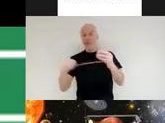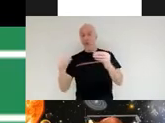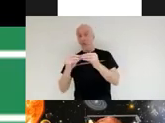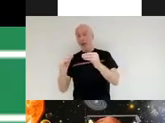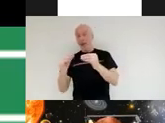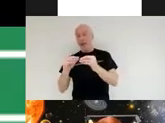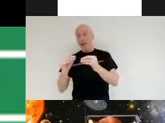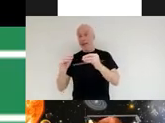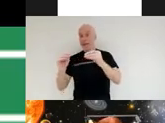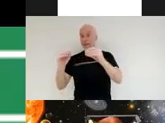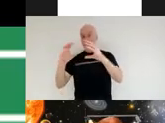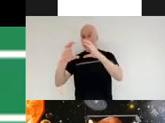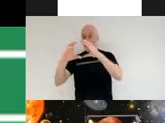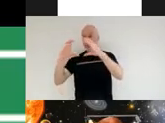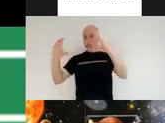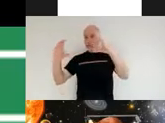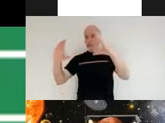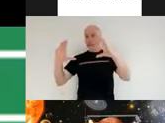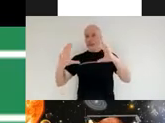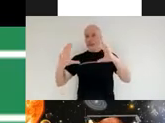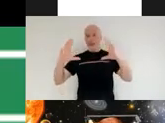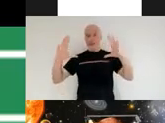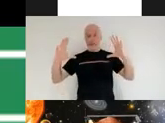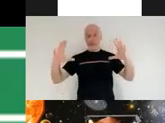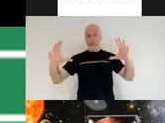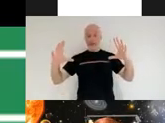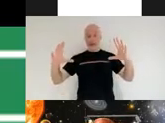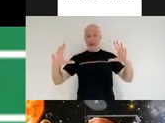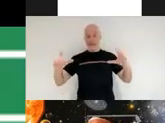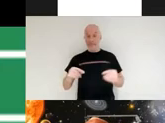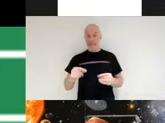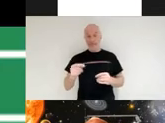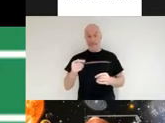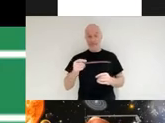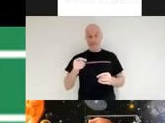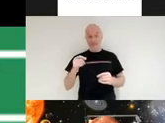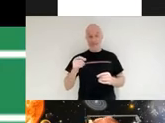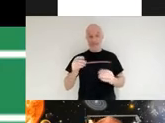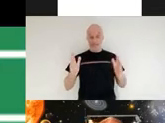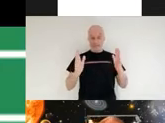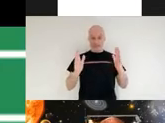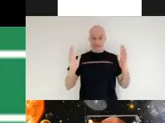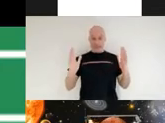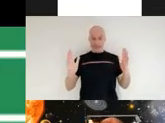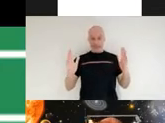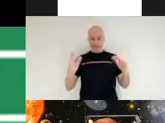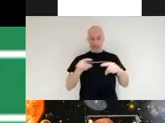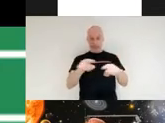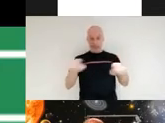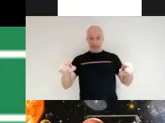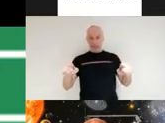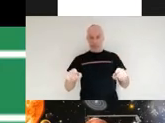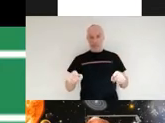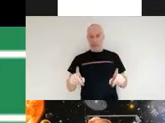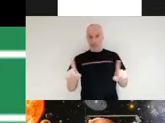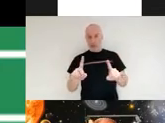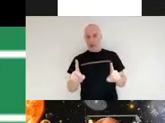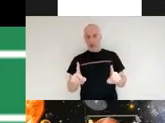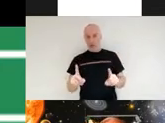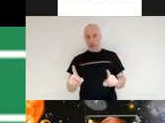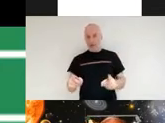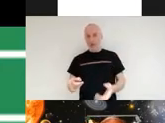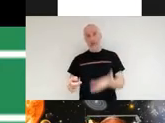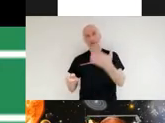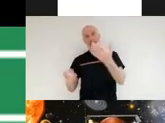it's big to give you an idea of how big it is i've got up on the screen here the dimensions of a tennis court